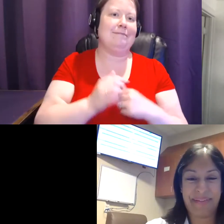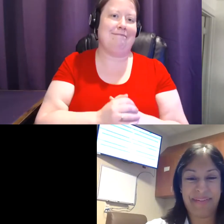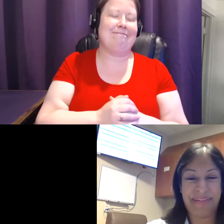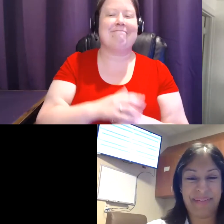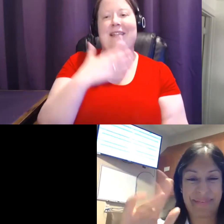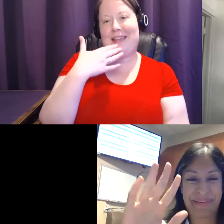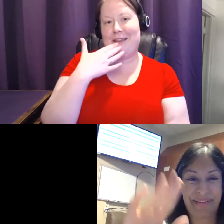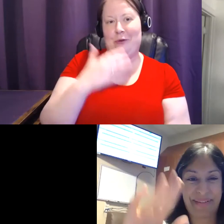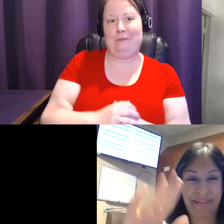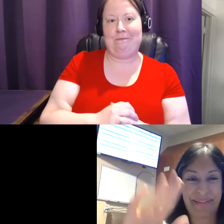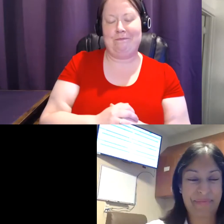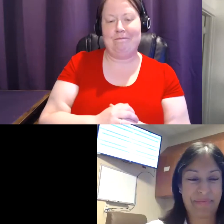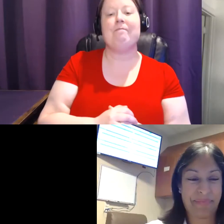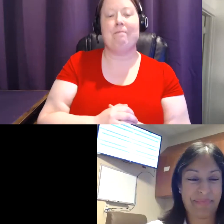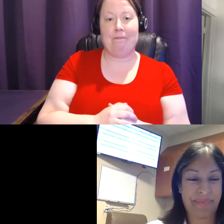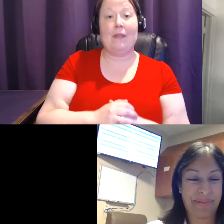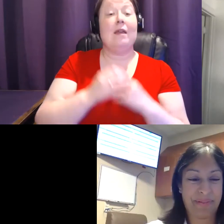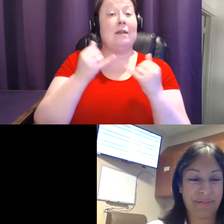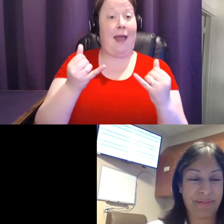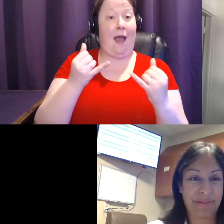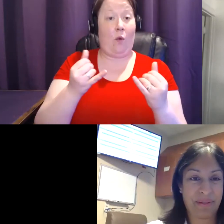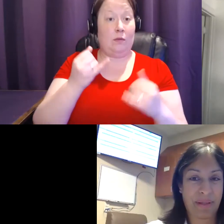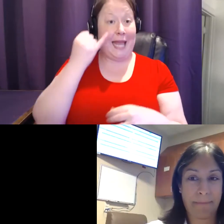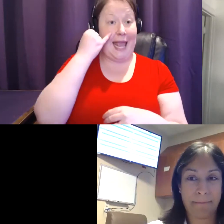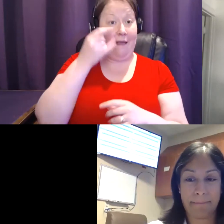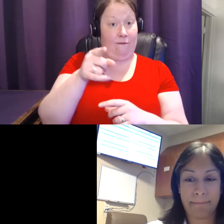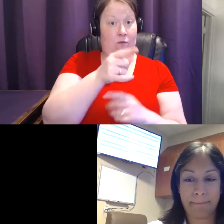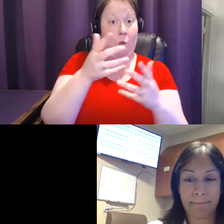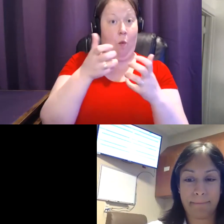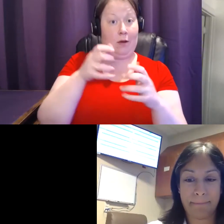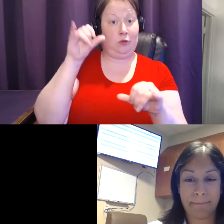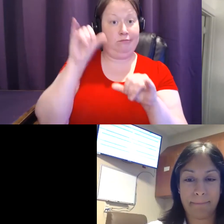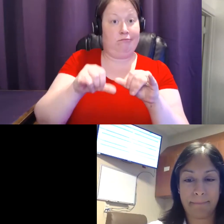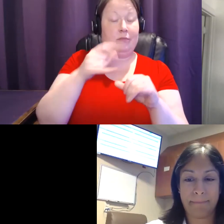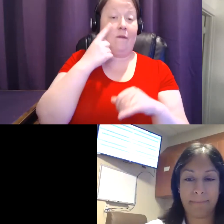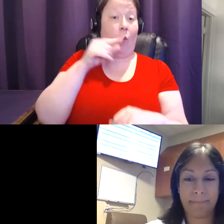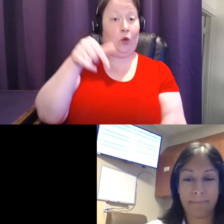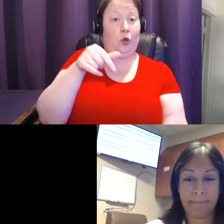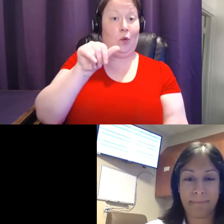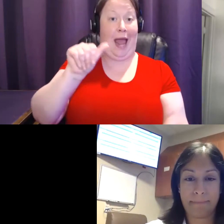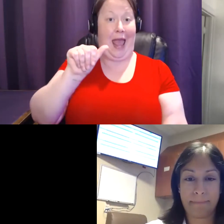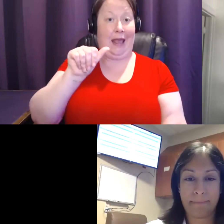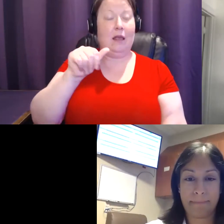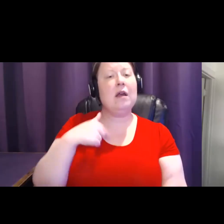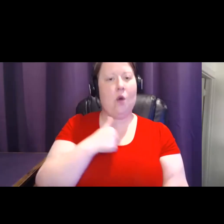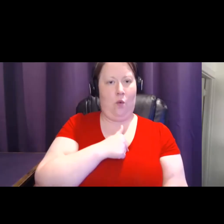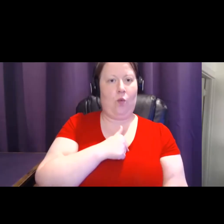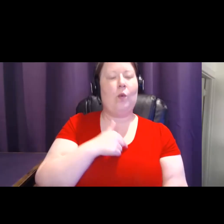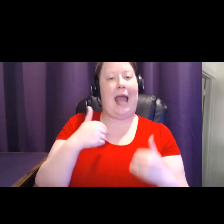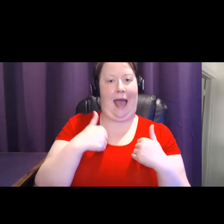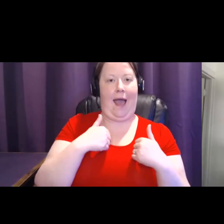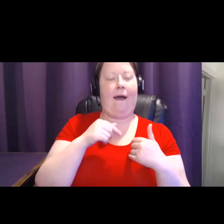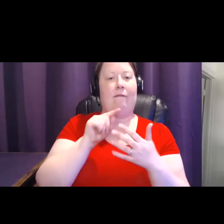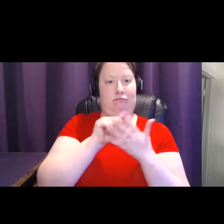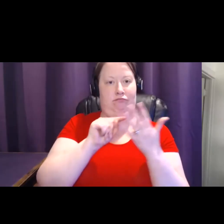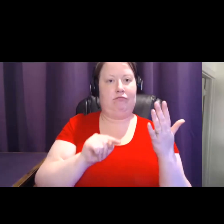Thank you. And now anybody who wants to stick around for a Q&A, we've gotten actually some phenomenal